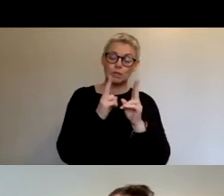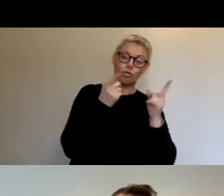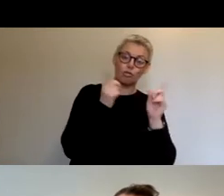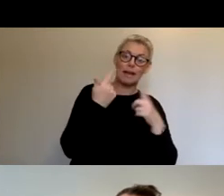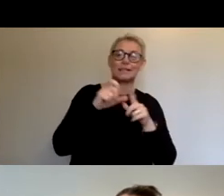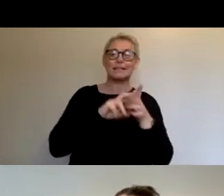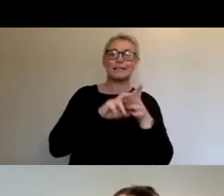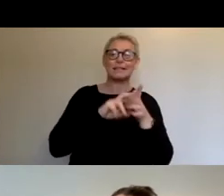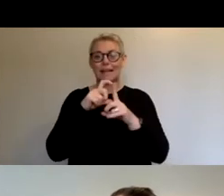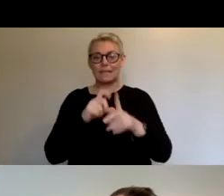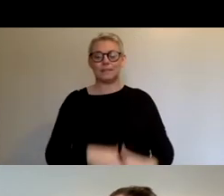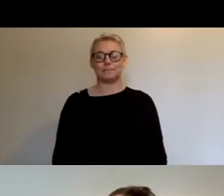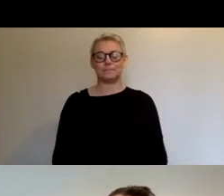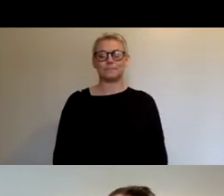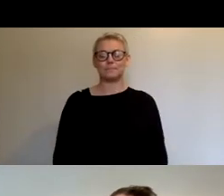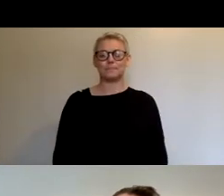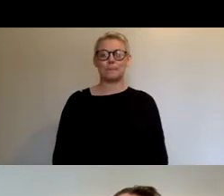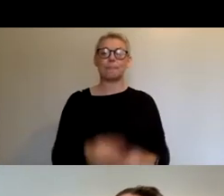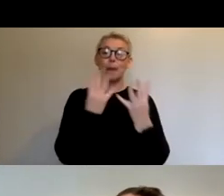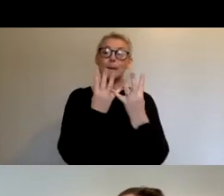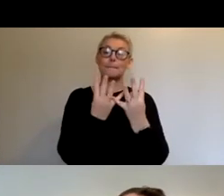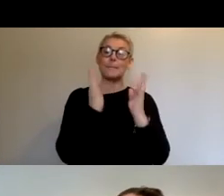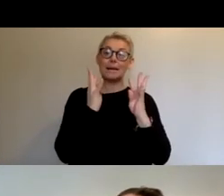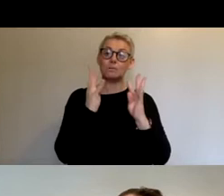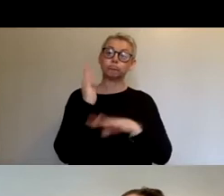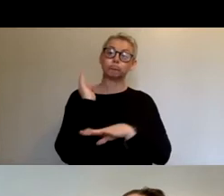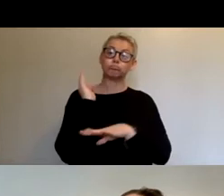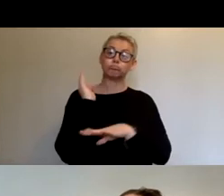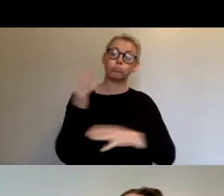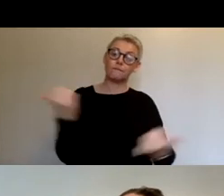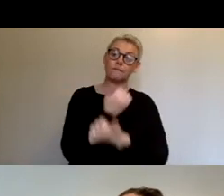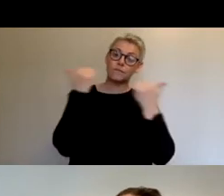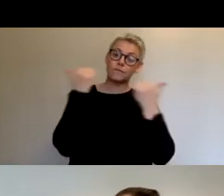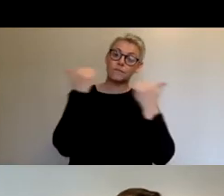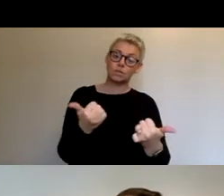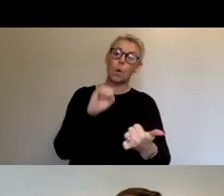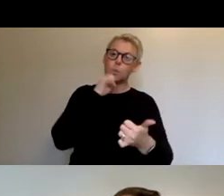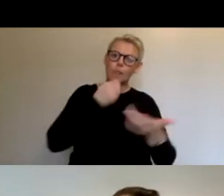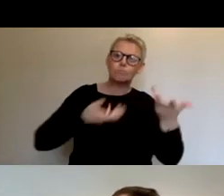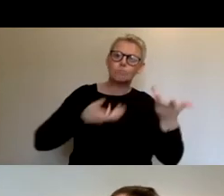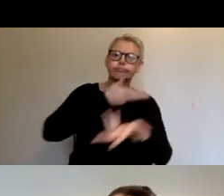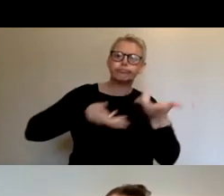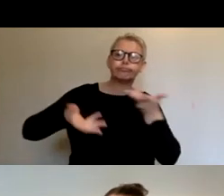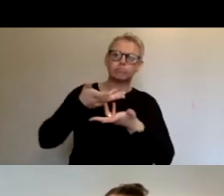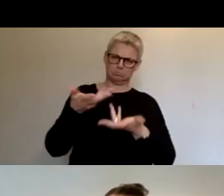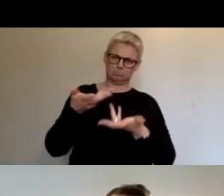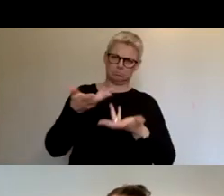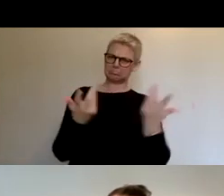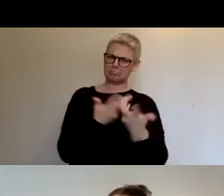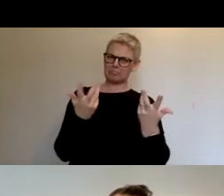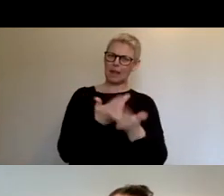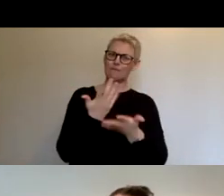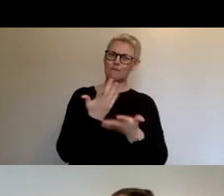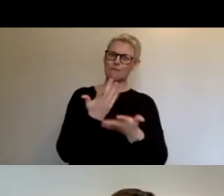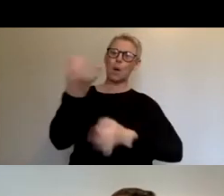Now, after our panel's presentations, there will be a discussion which will include questions from you, the audience. So please send